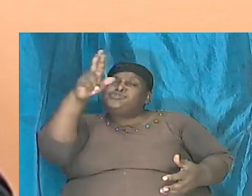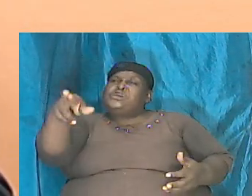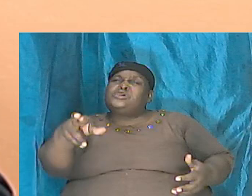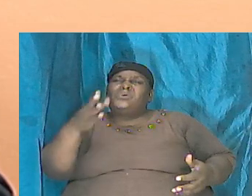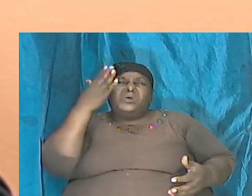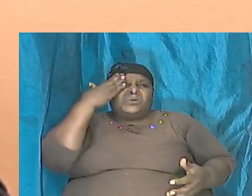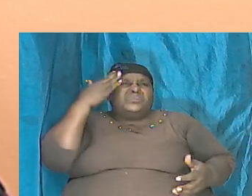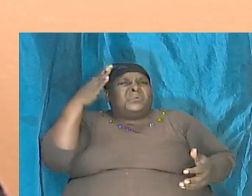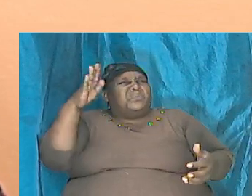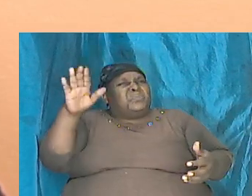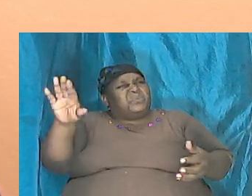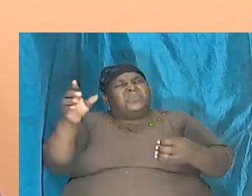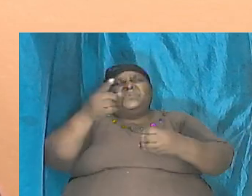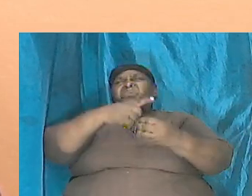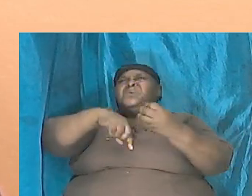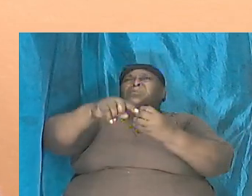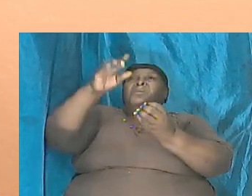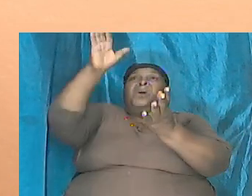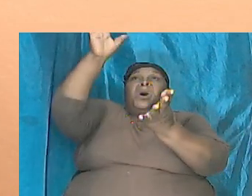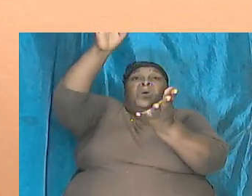about dinosaurs